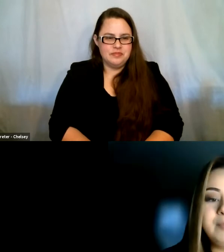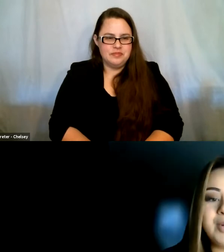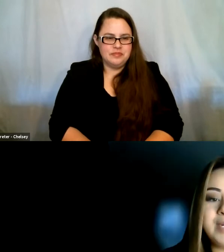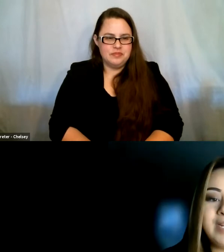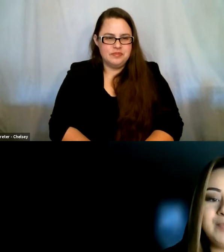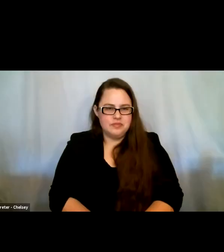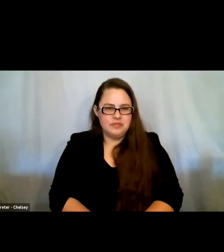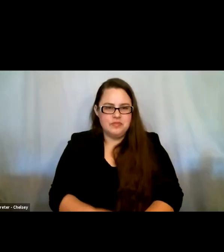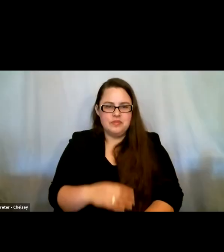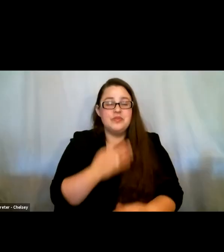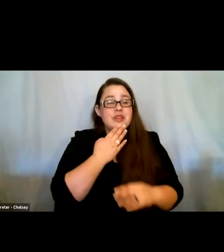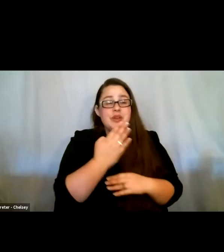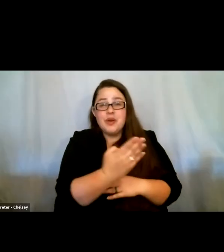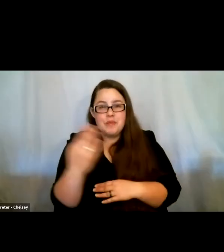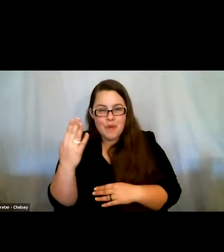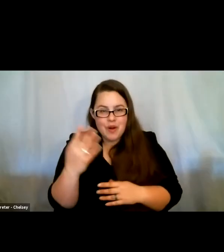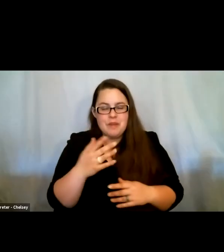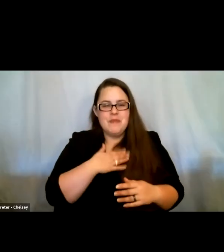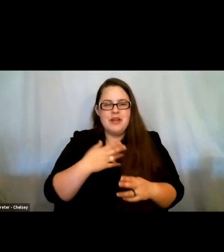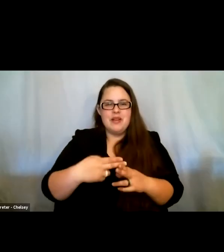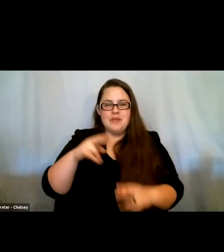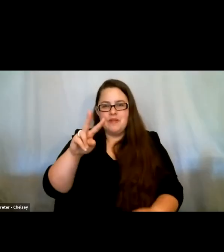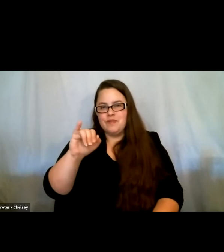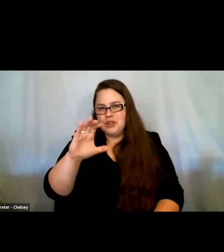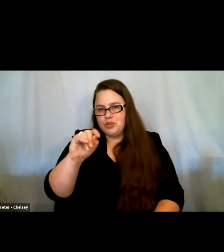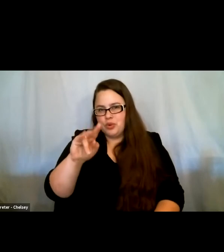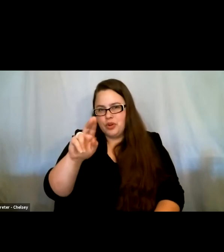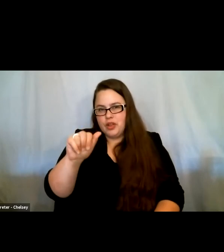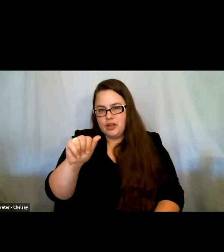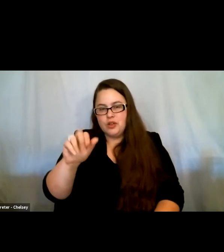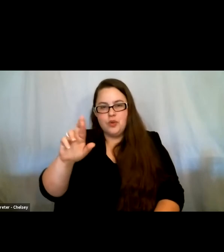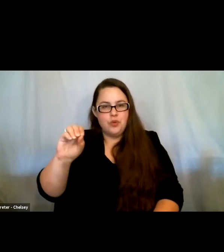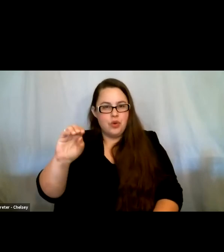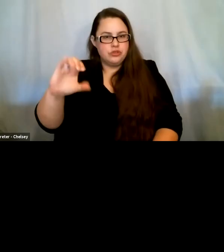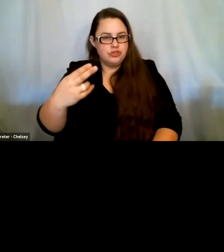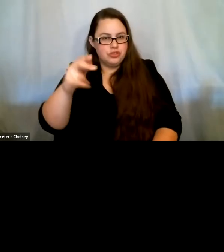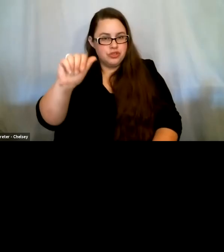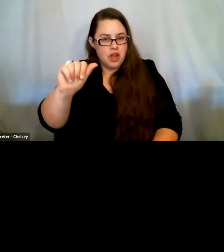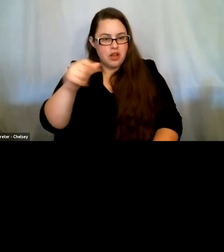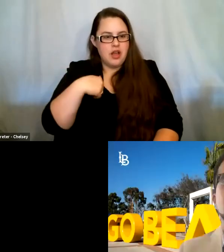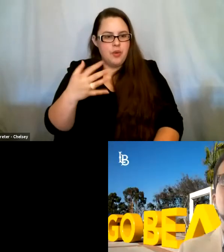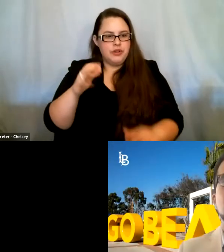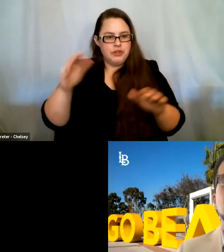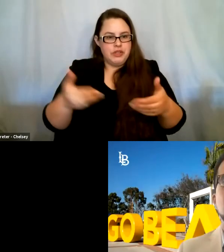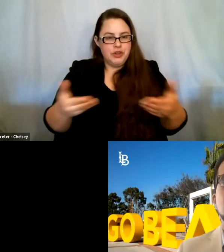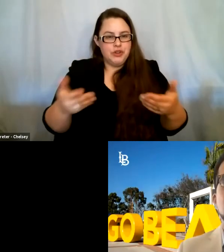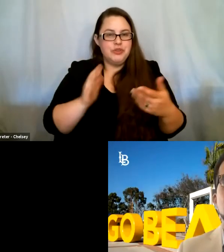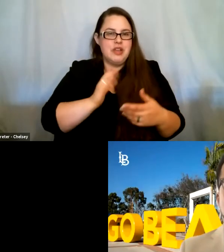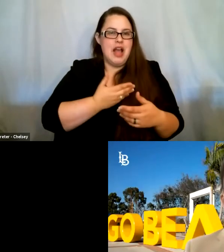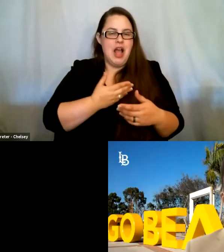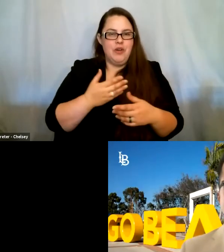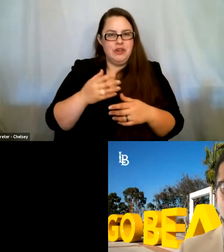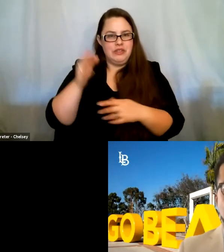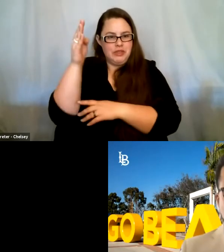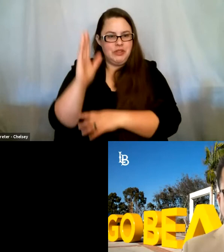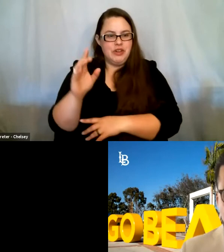Good morning, everyone. My name is Victoria Rocha, and I would like to introduce today our keynote speaker, Danny